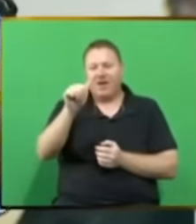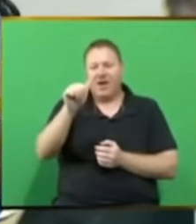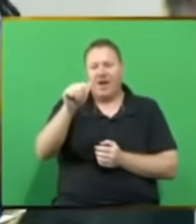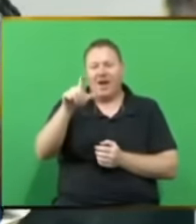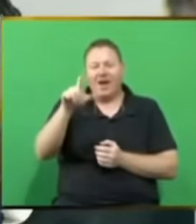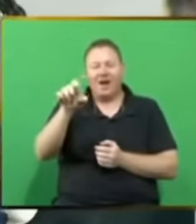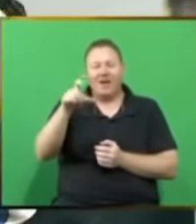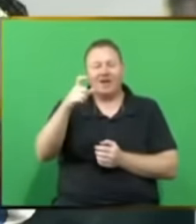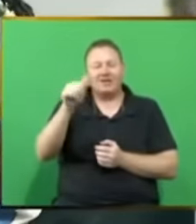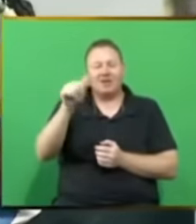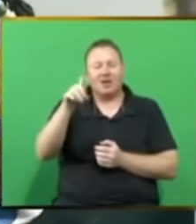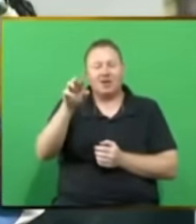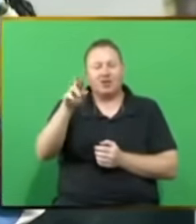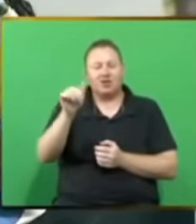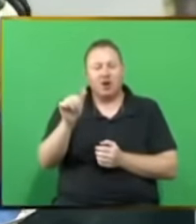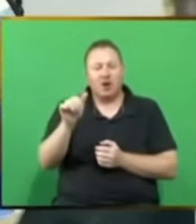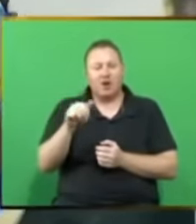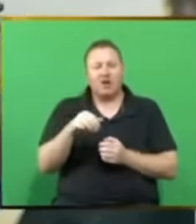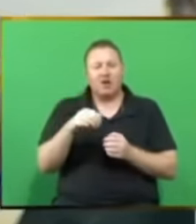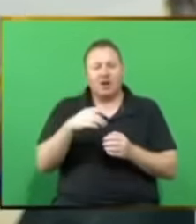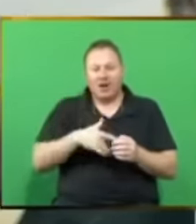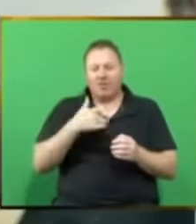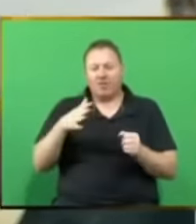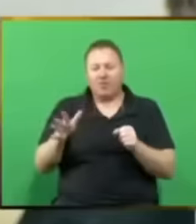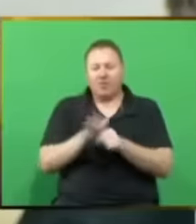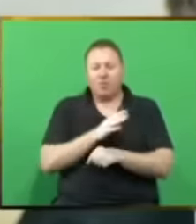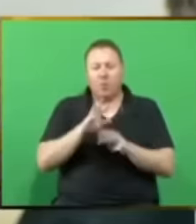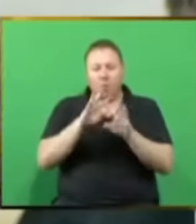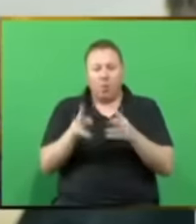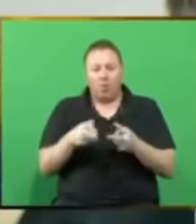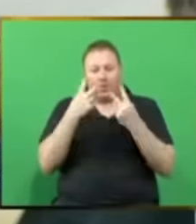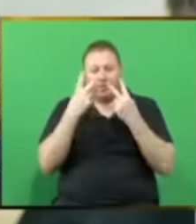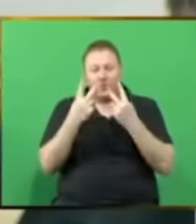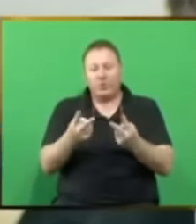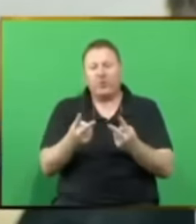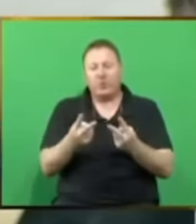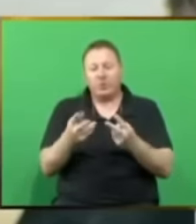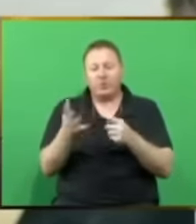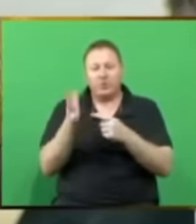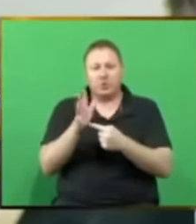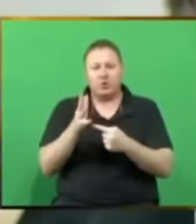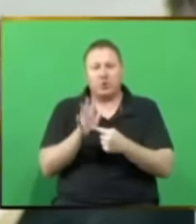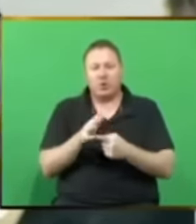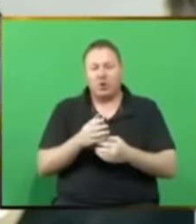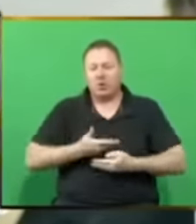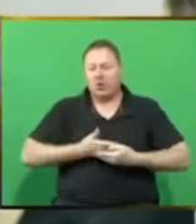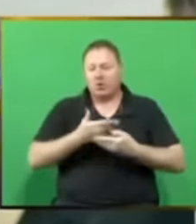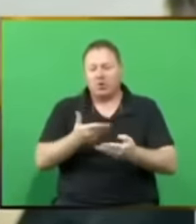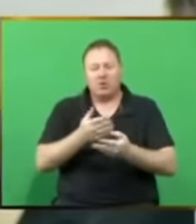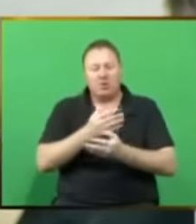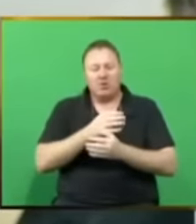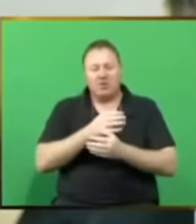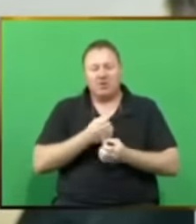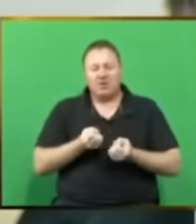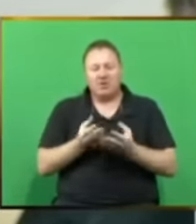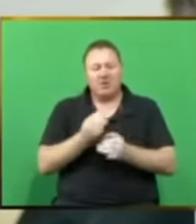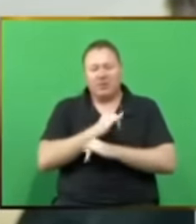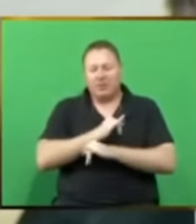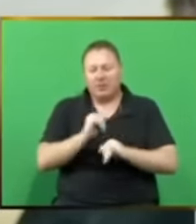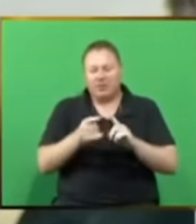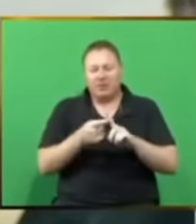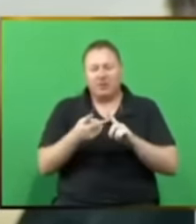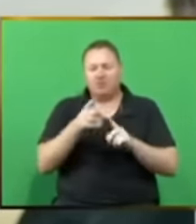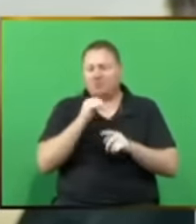and his entire worldview is characterized by lack, by poor service delivery, joblessness